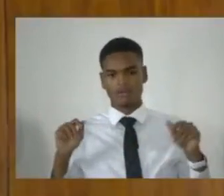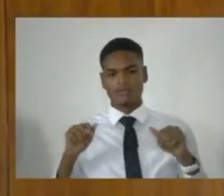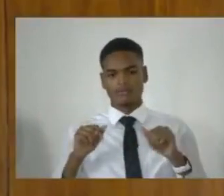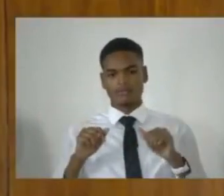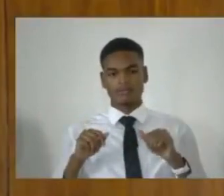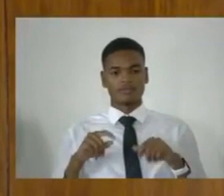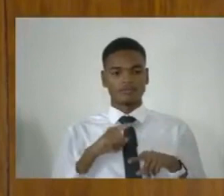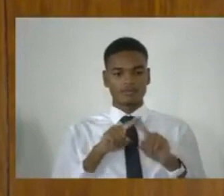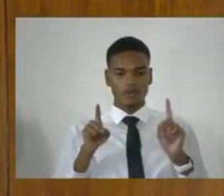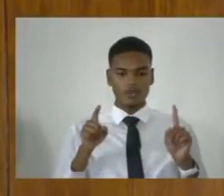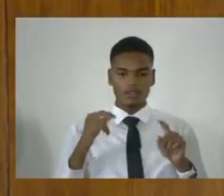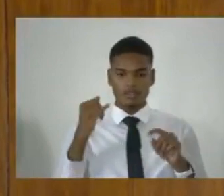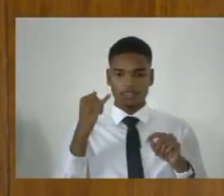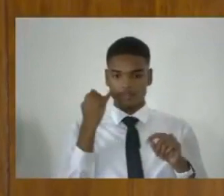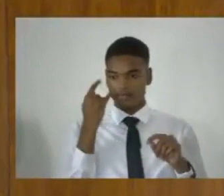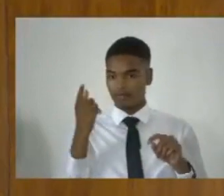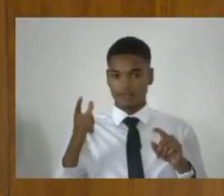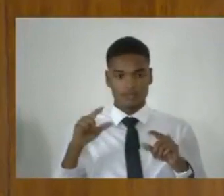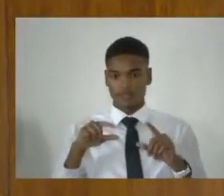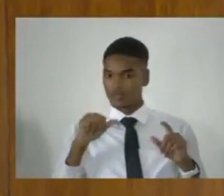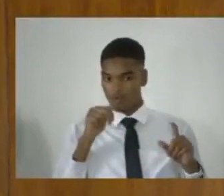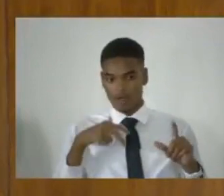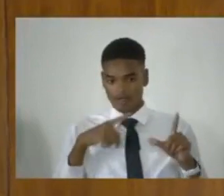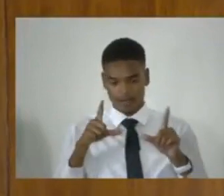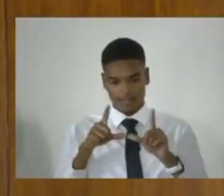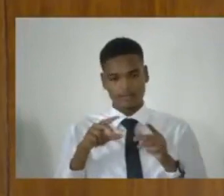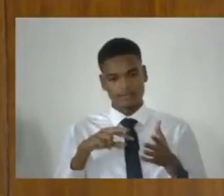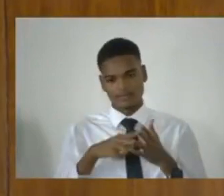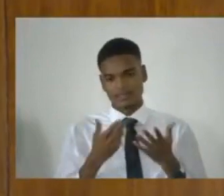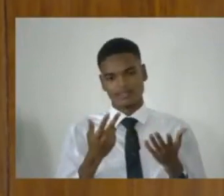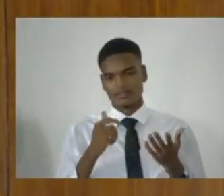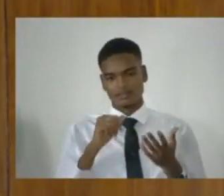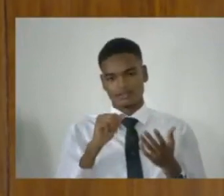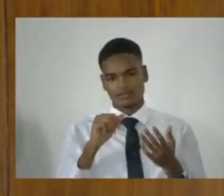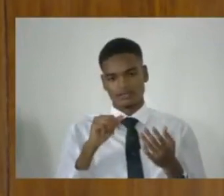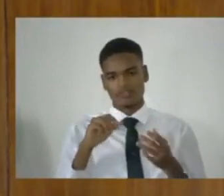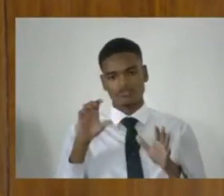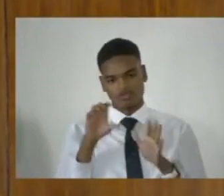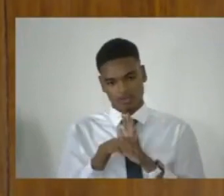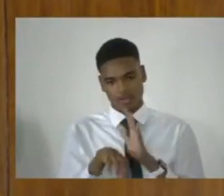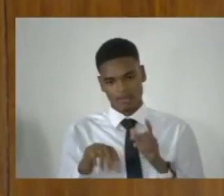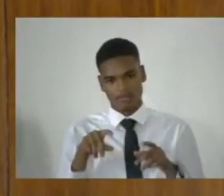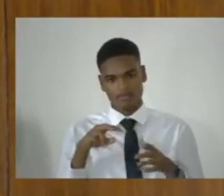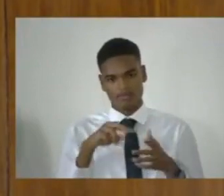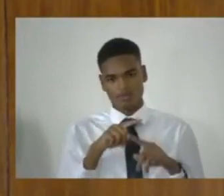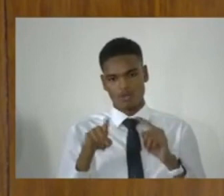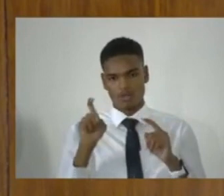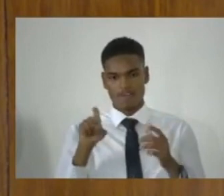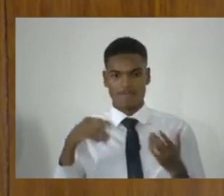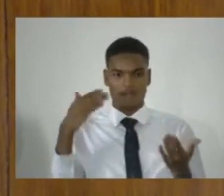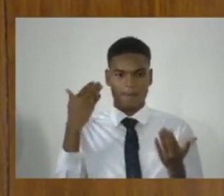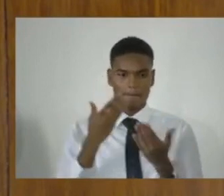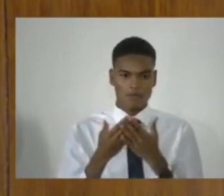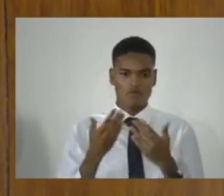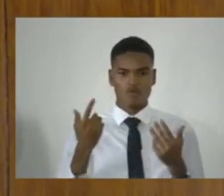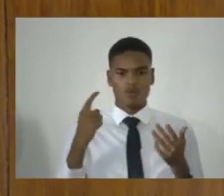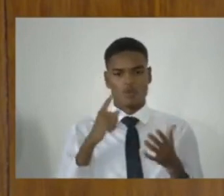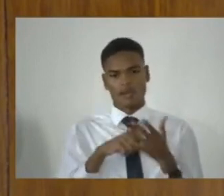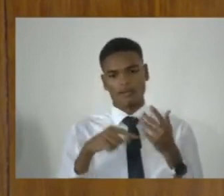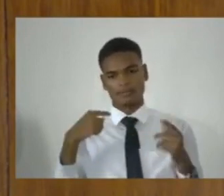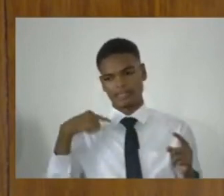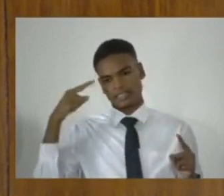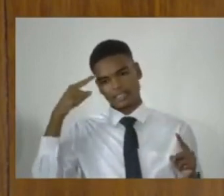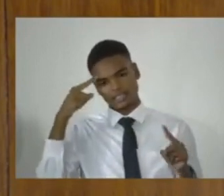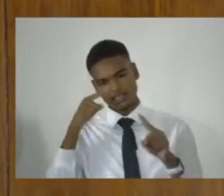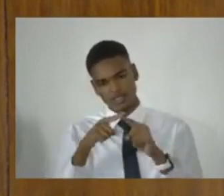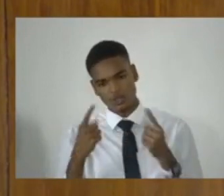it is the most basic form of firearm offence. It doesn't matter. You don't have to prove any intent as to what you intended to do with